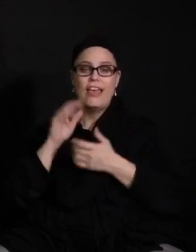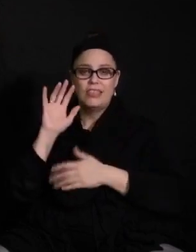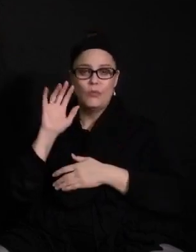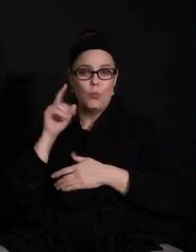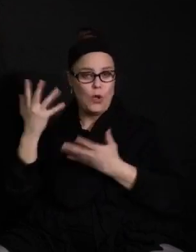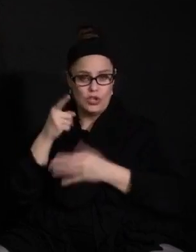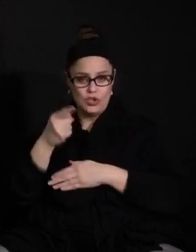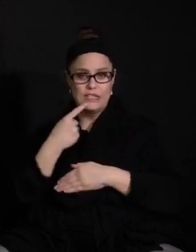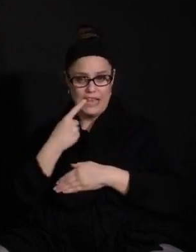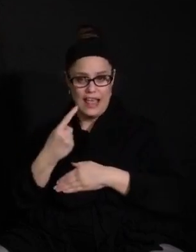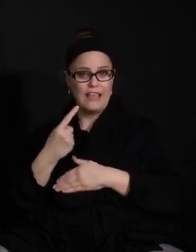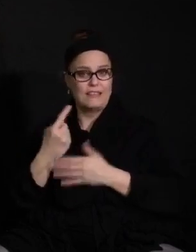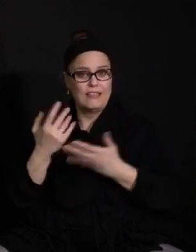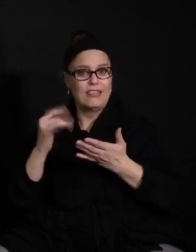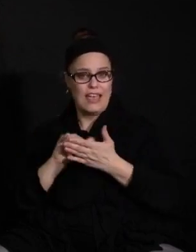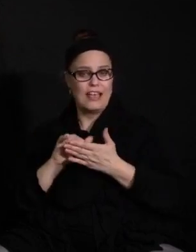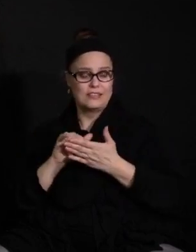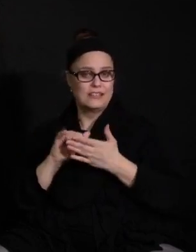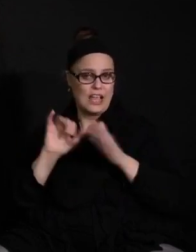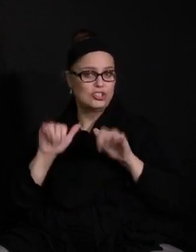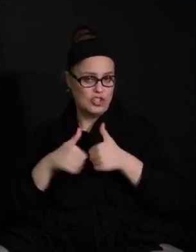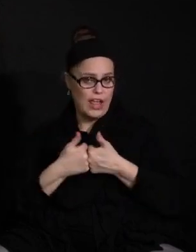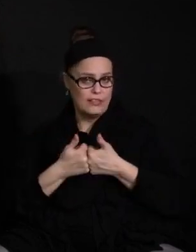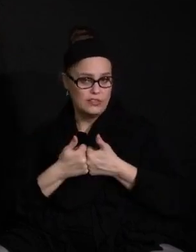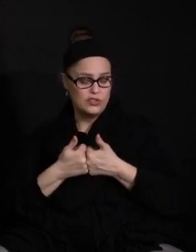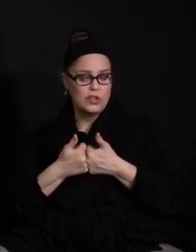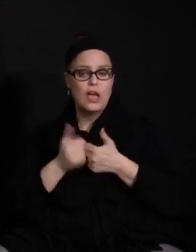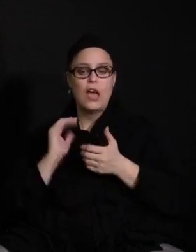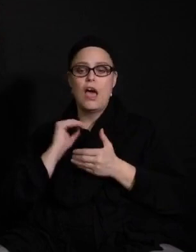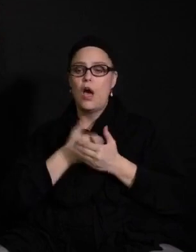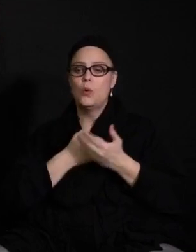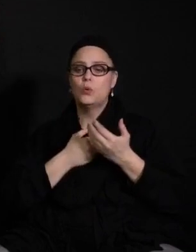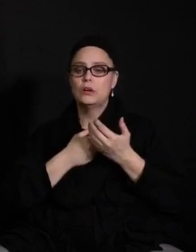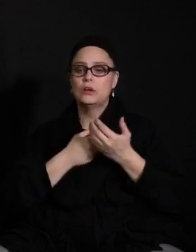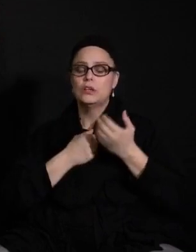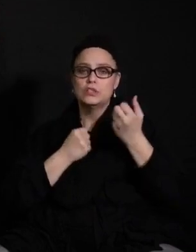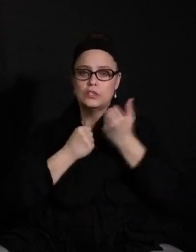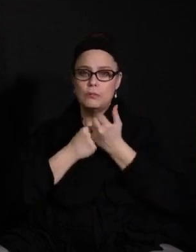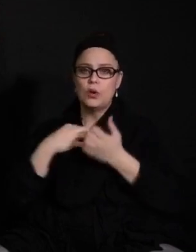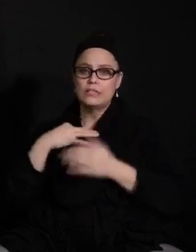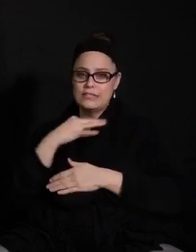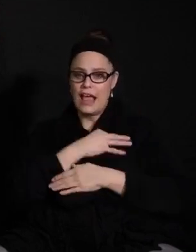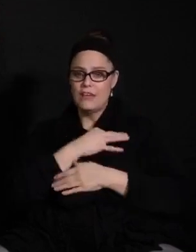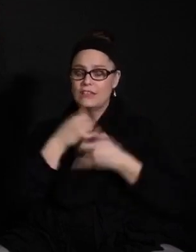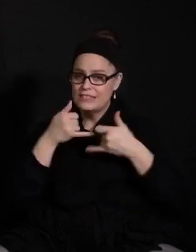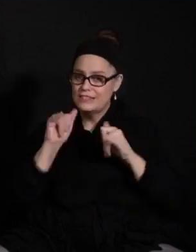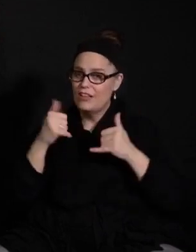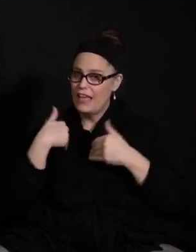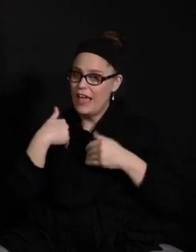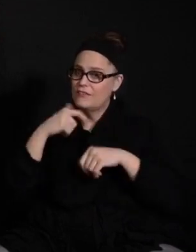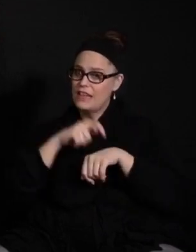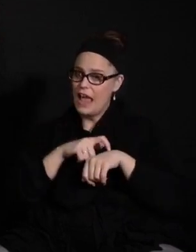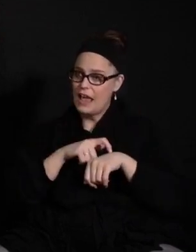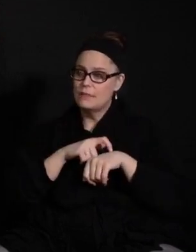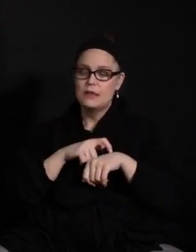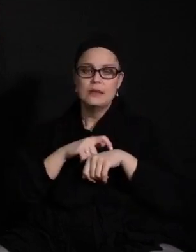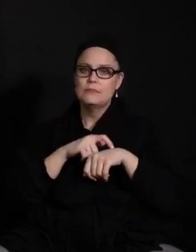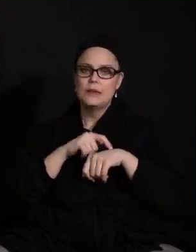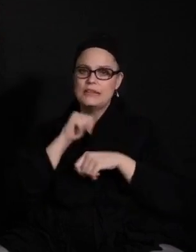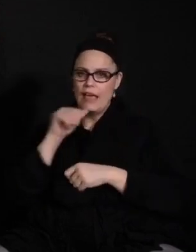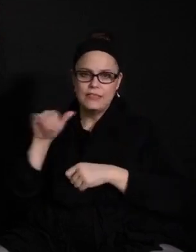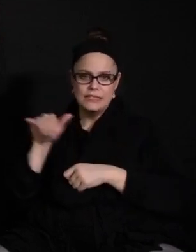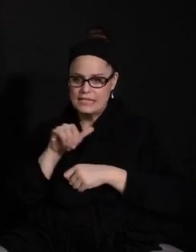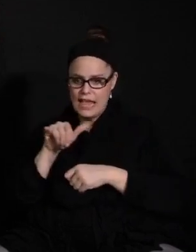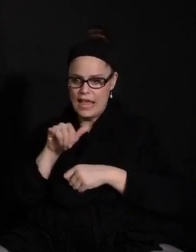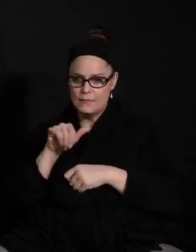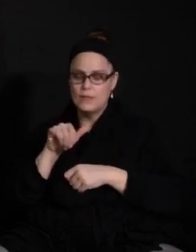with in person. What we know is that our support staff should still have time, though not the same as you were in a full distance learning to